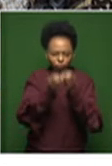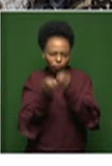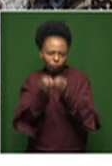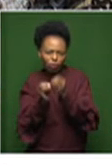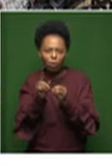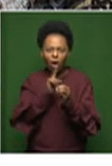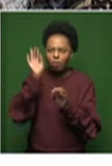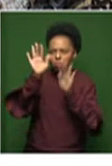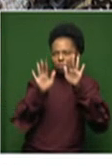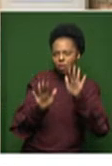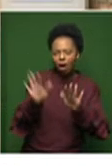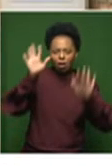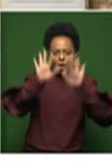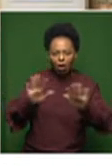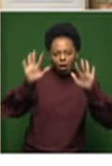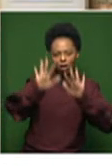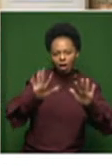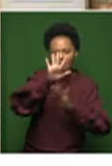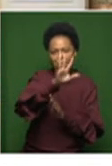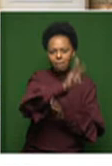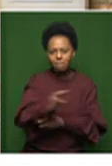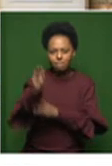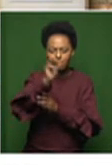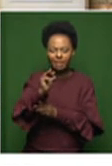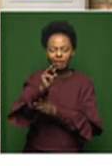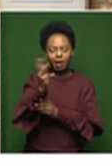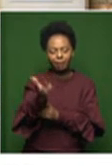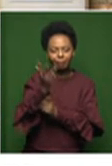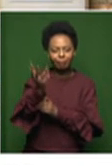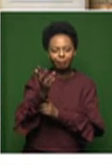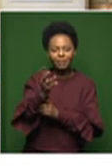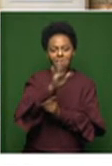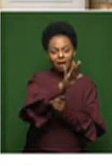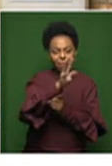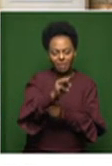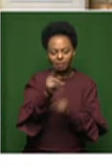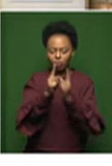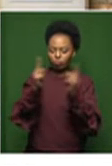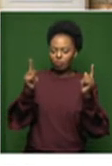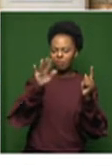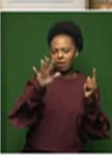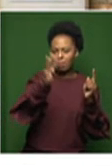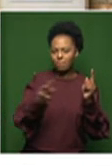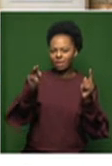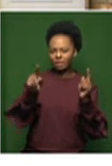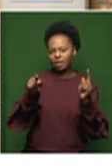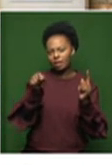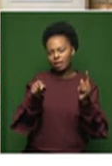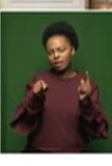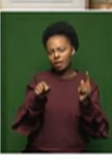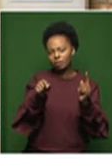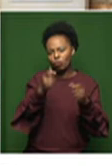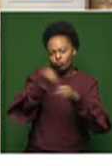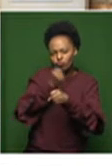works. We have a five-meter by five-meter, what do you call this, tapestry